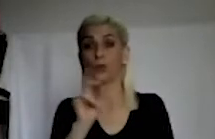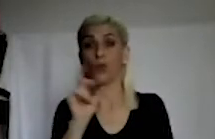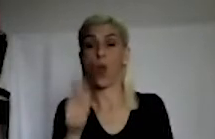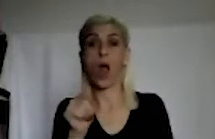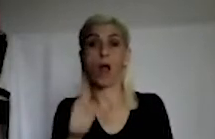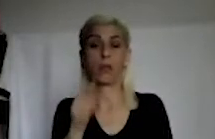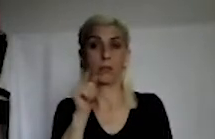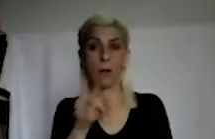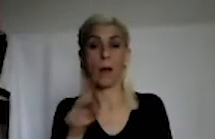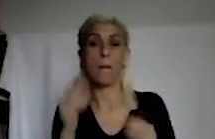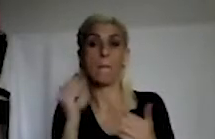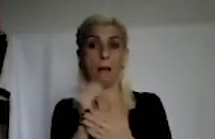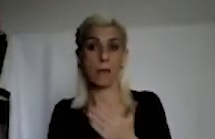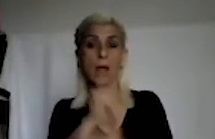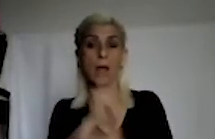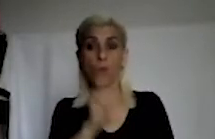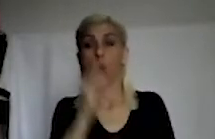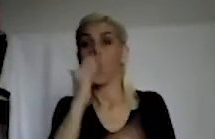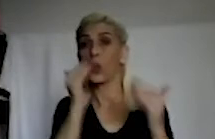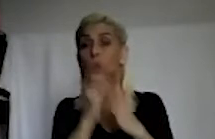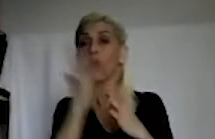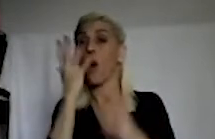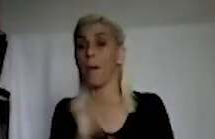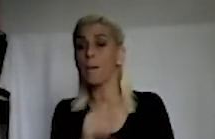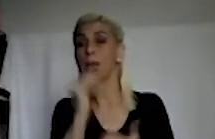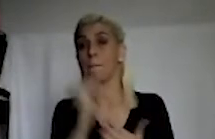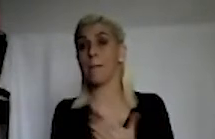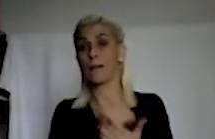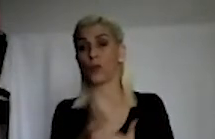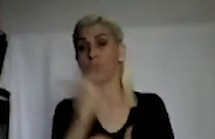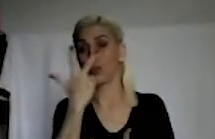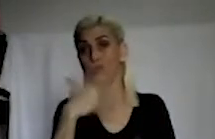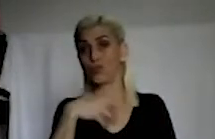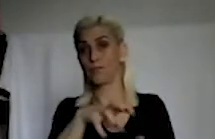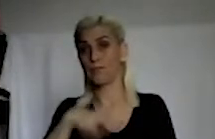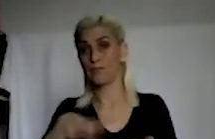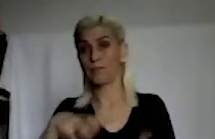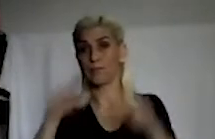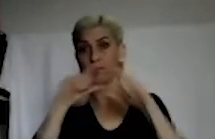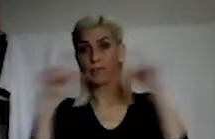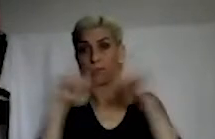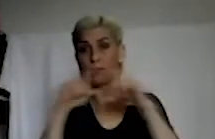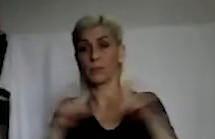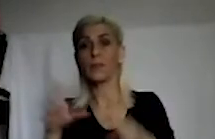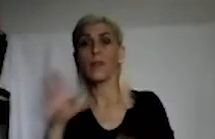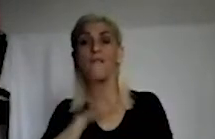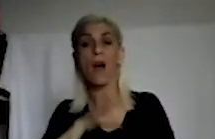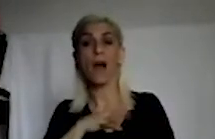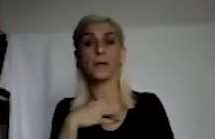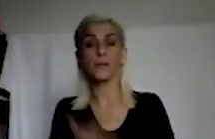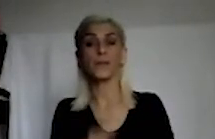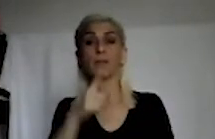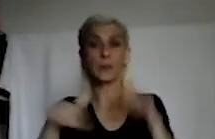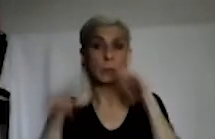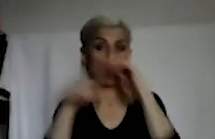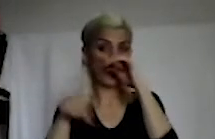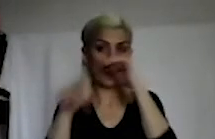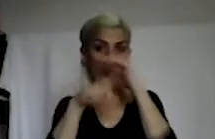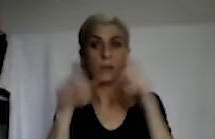to Incite People to Violence. It has three important paragraphs. It religion,